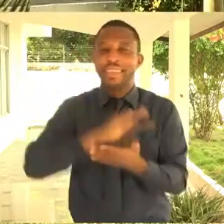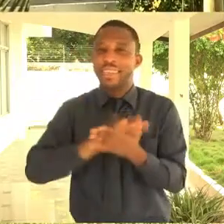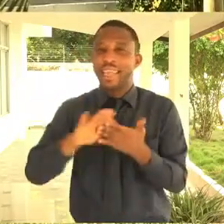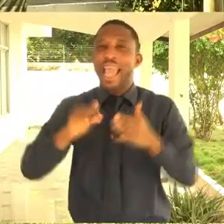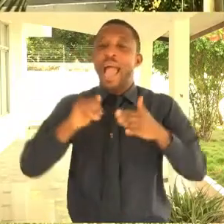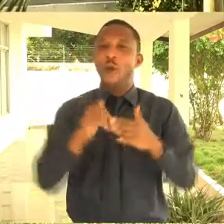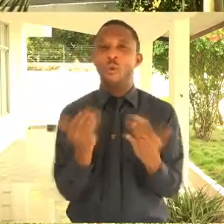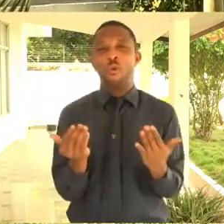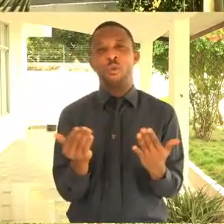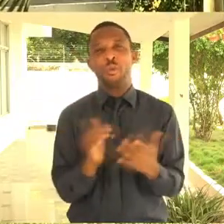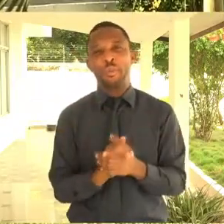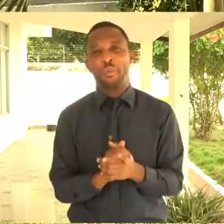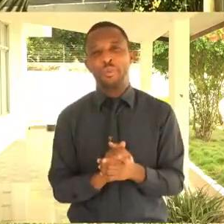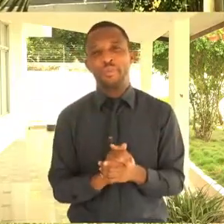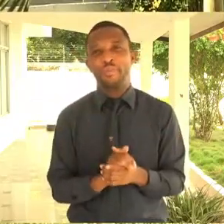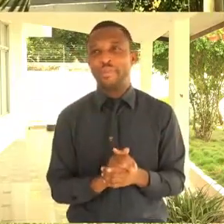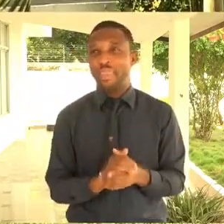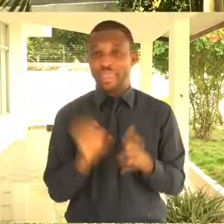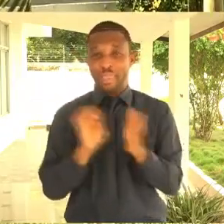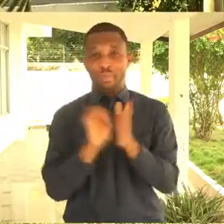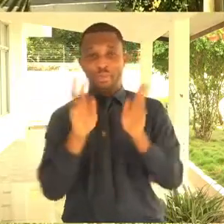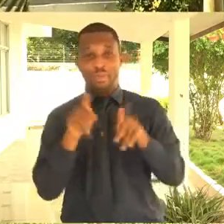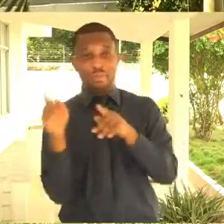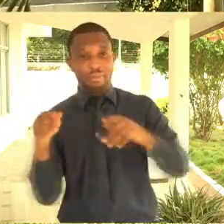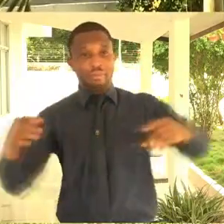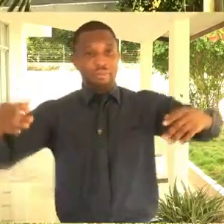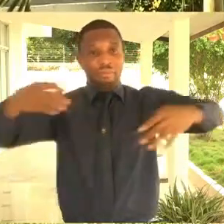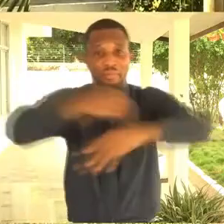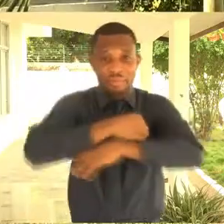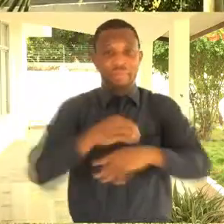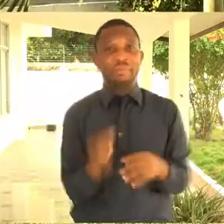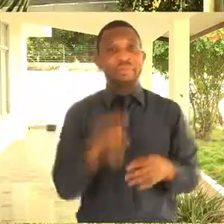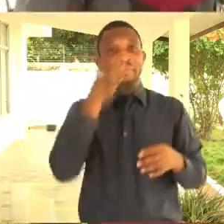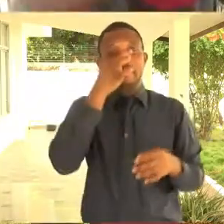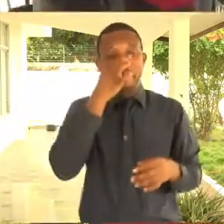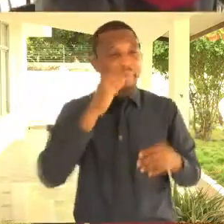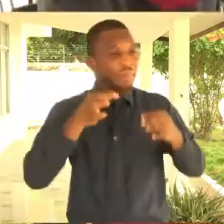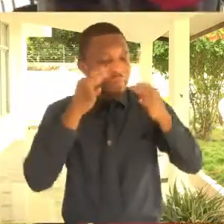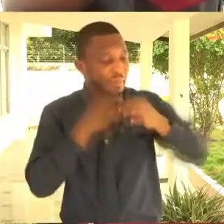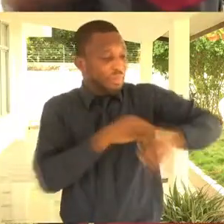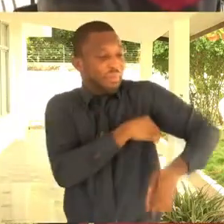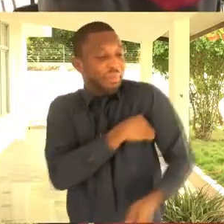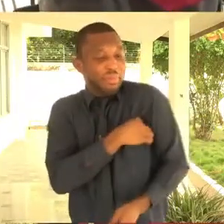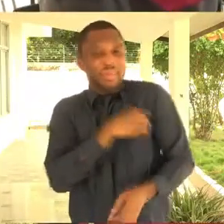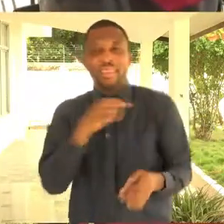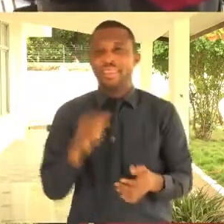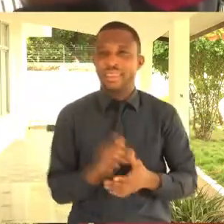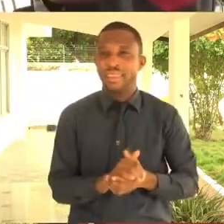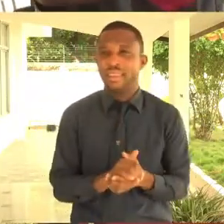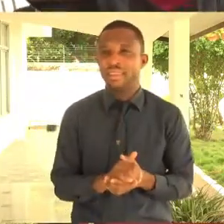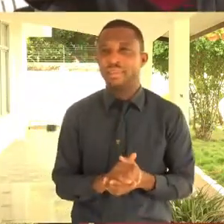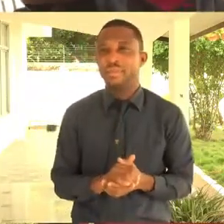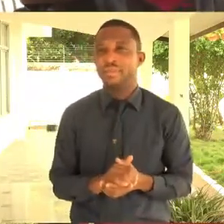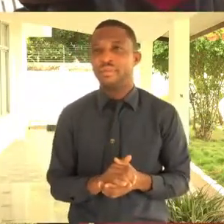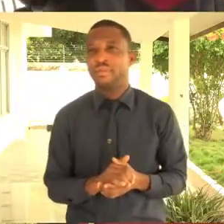communicate with him. How would you get to know he's got in it? He will sit down there. His parents will come and hug him. Touch his forehead. Oh, your temperature.